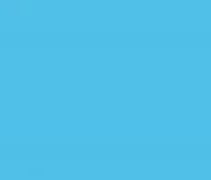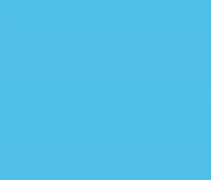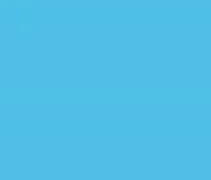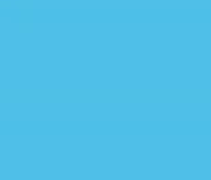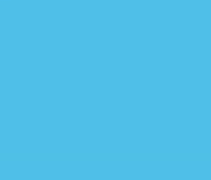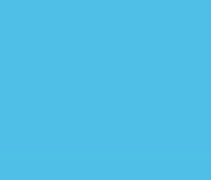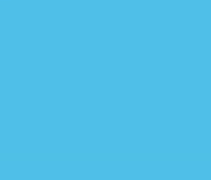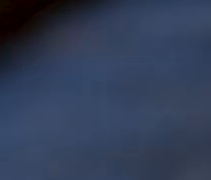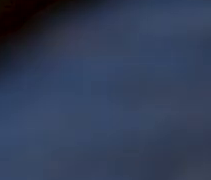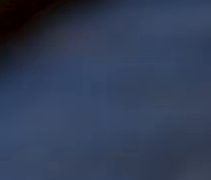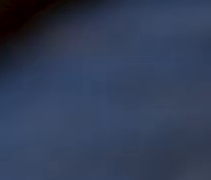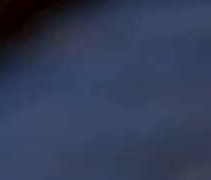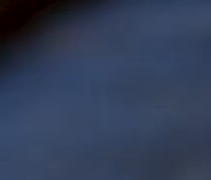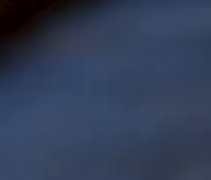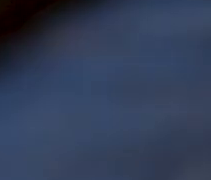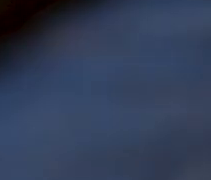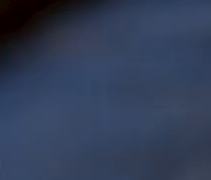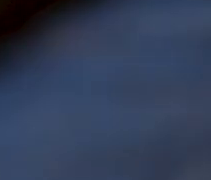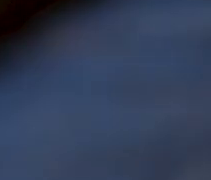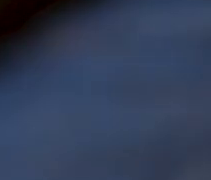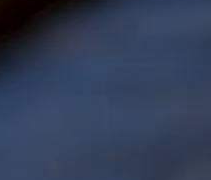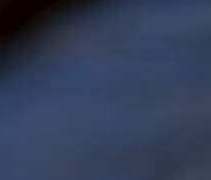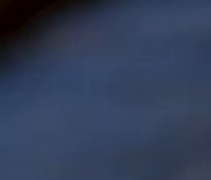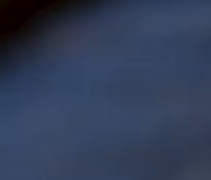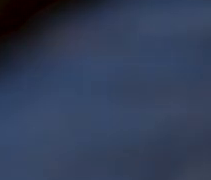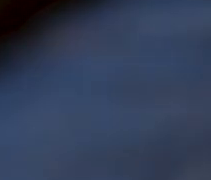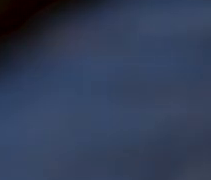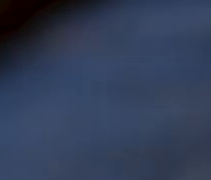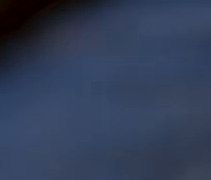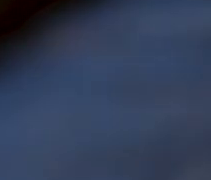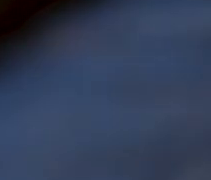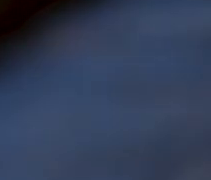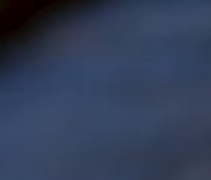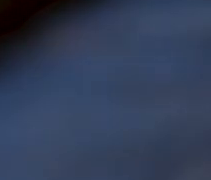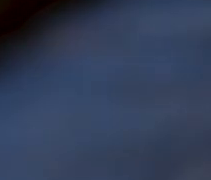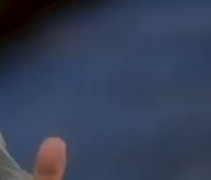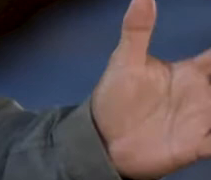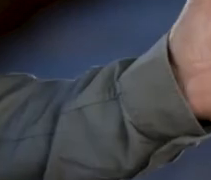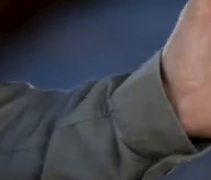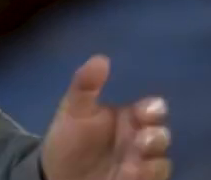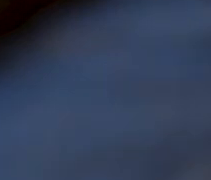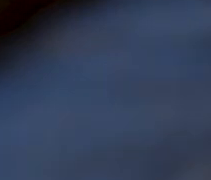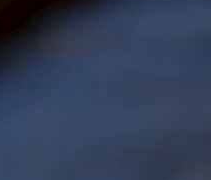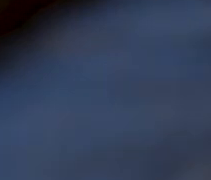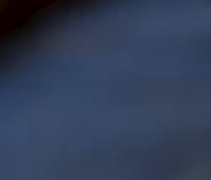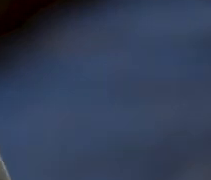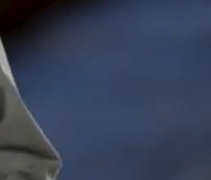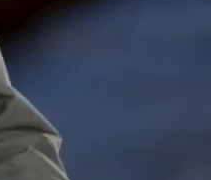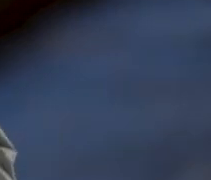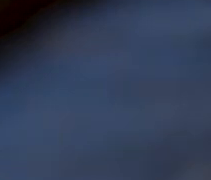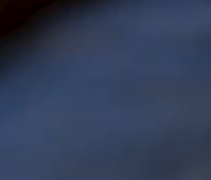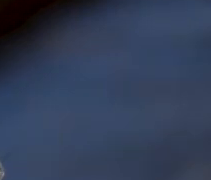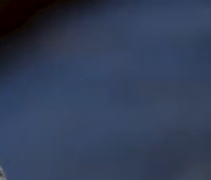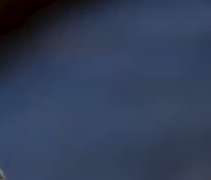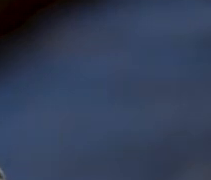three distinct landmarks. So we have the Hawkes River to the north, the Nipun River to the west and the Georgie River to the south. Within the